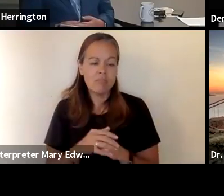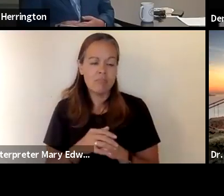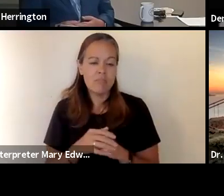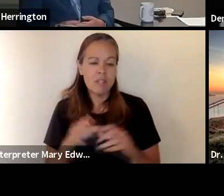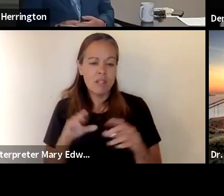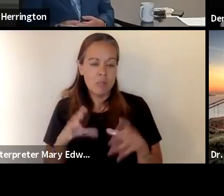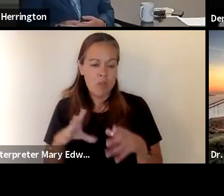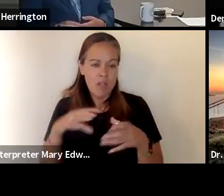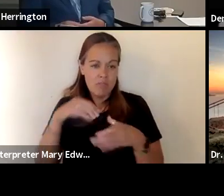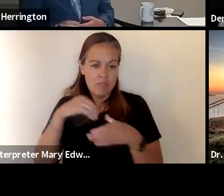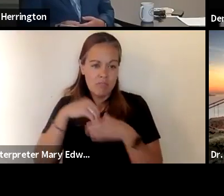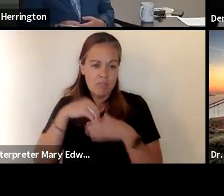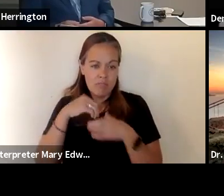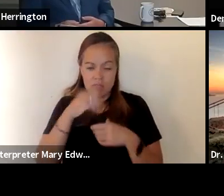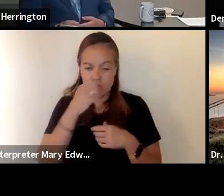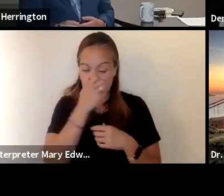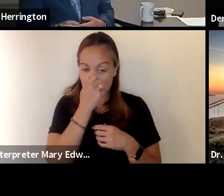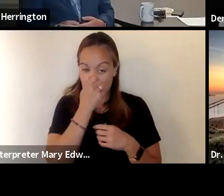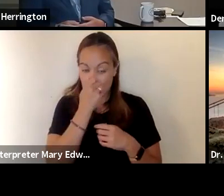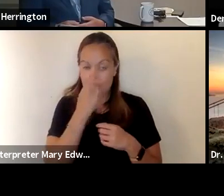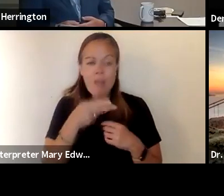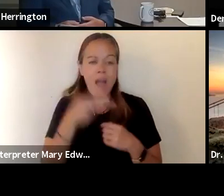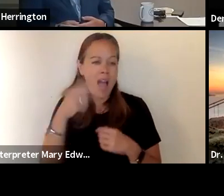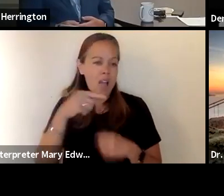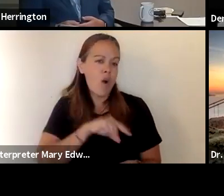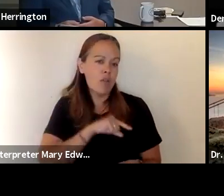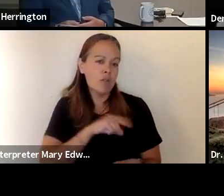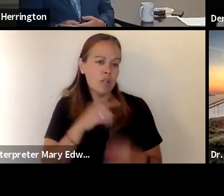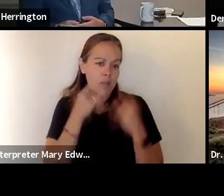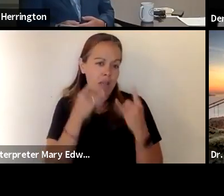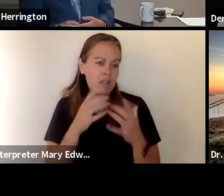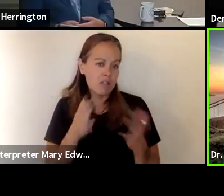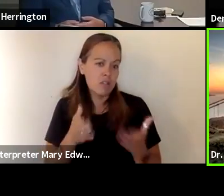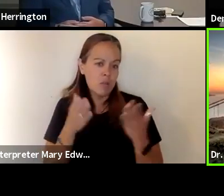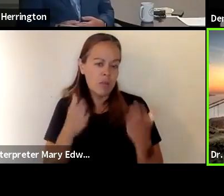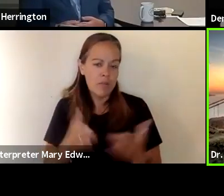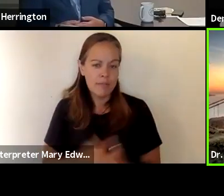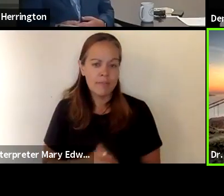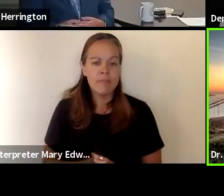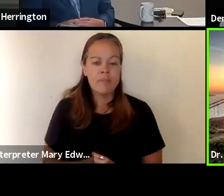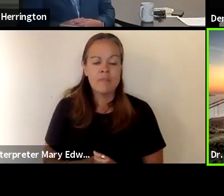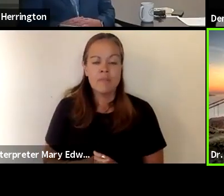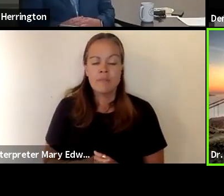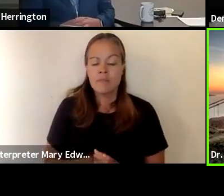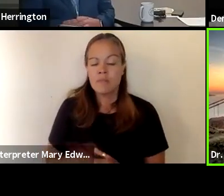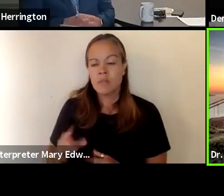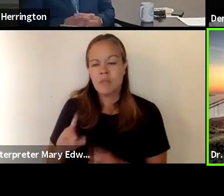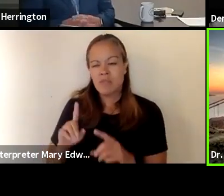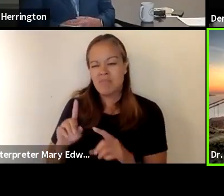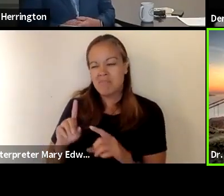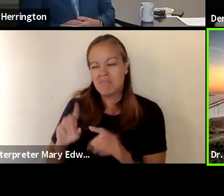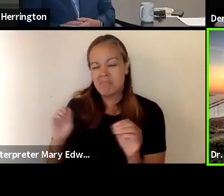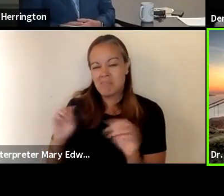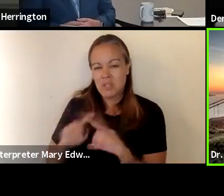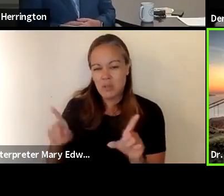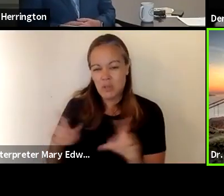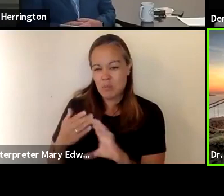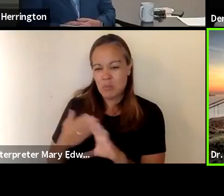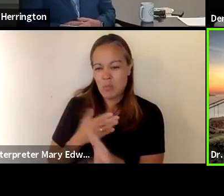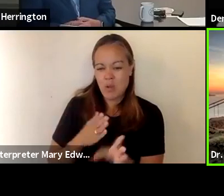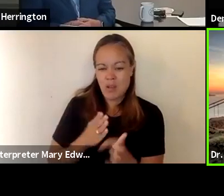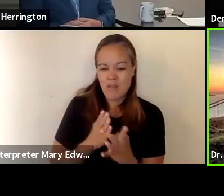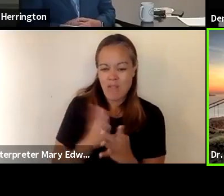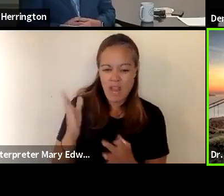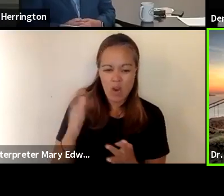spread inwards so a high quality mask is recommended so likely no difference between the former variant this